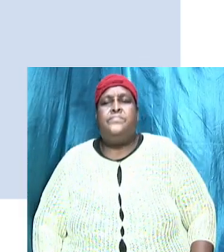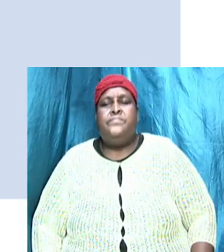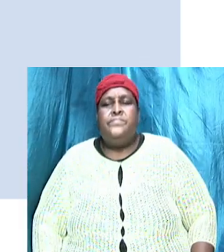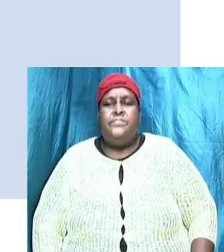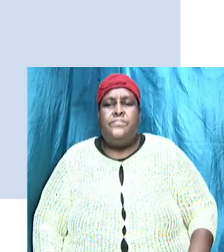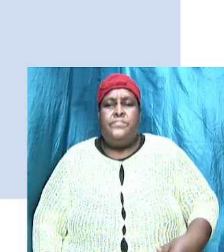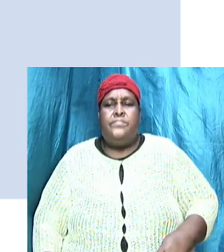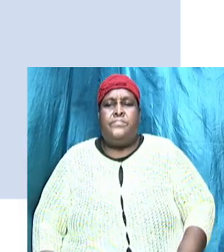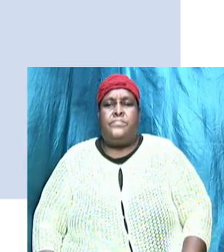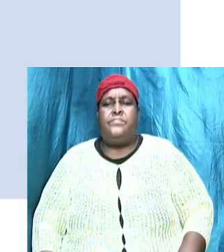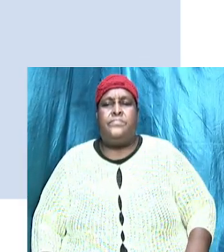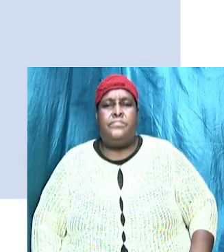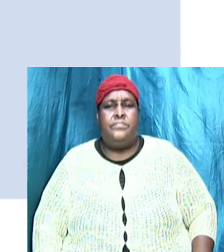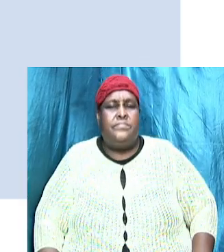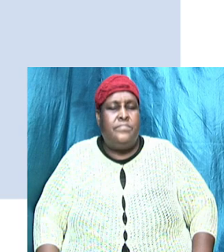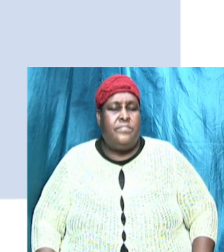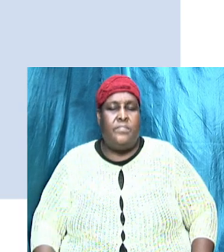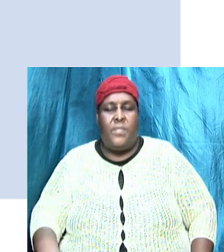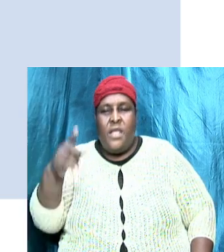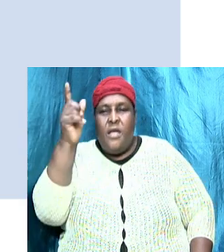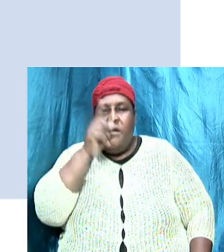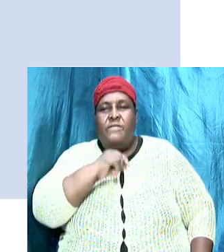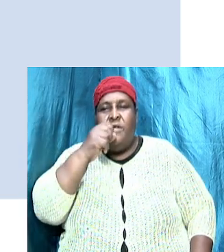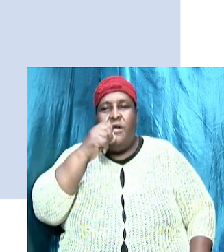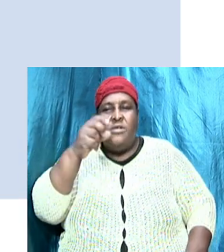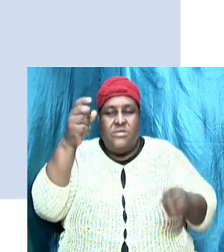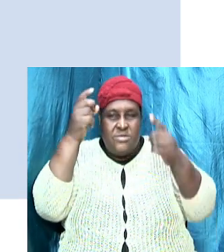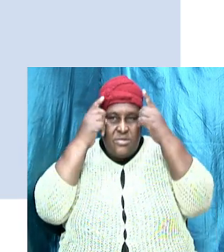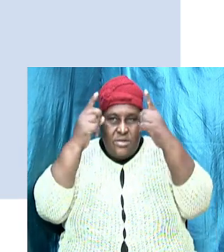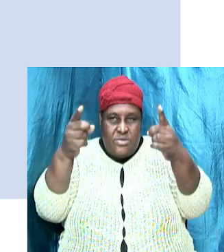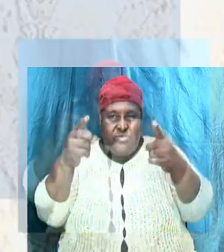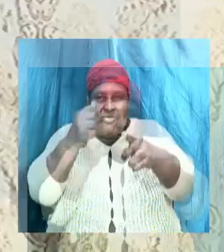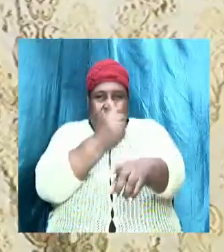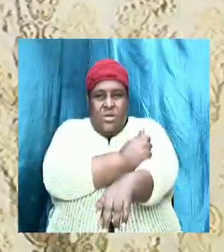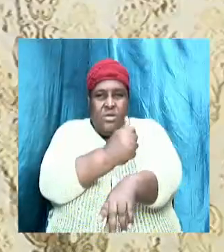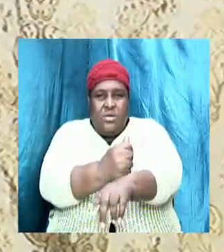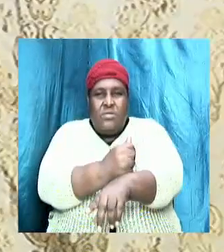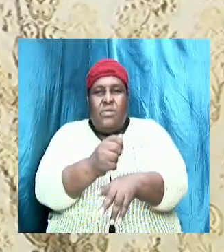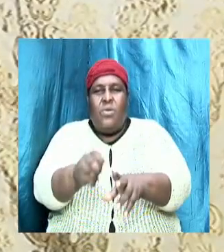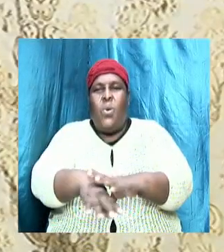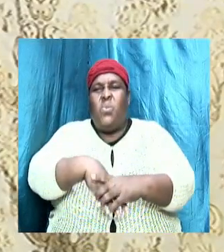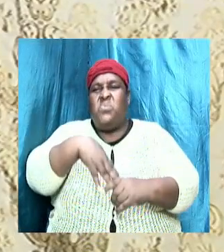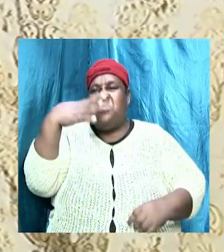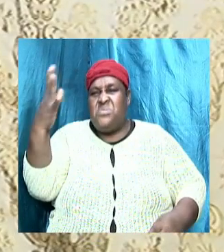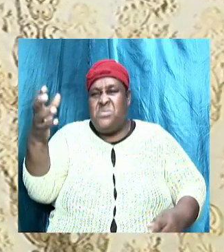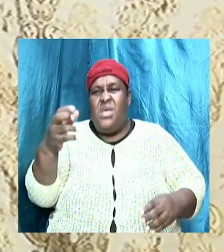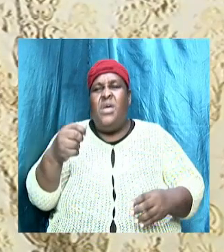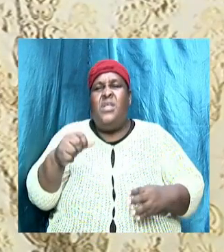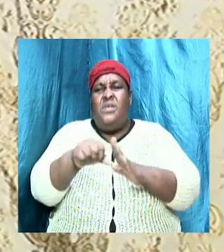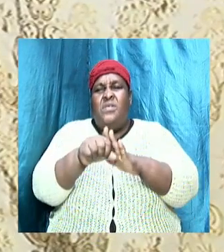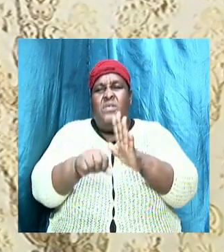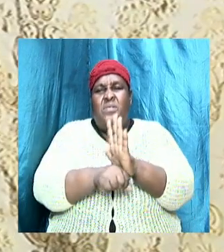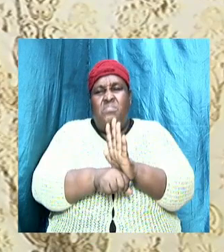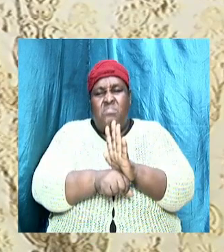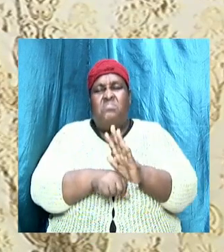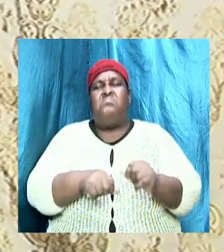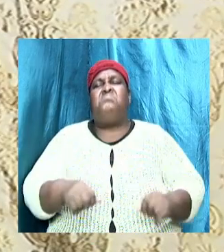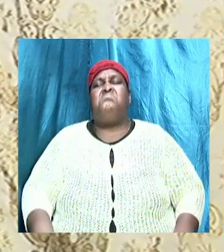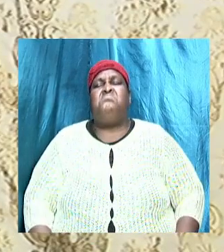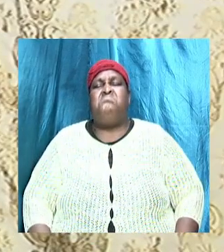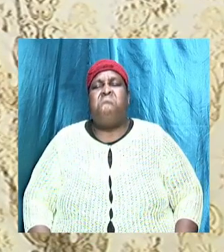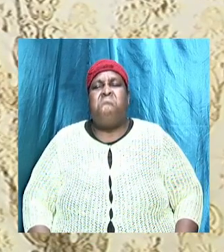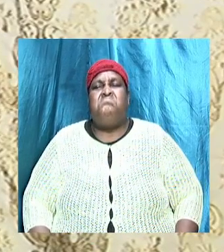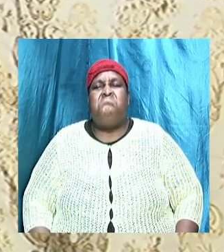So on the other hand, false doctrine groans its authority outside of scripture. False doctrine groans its